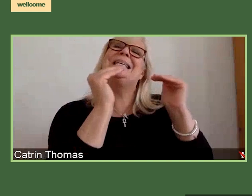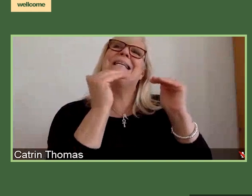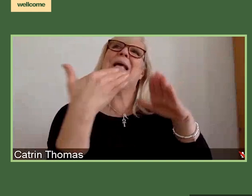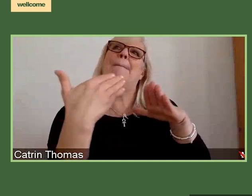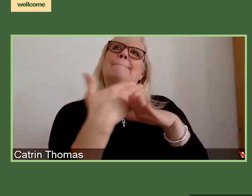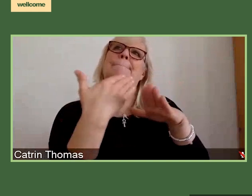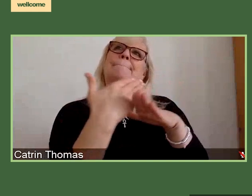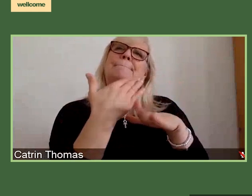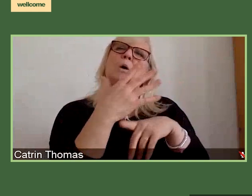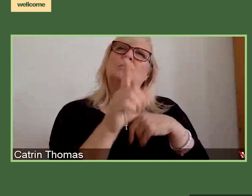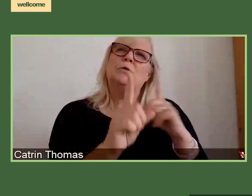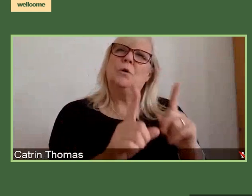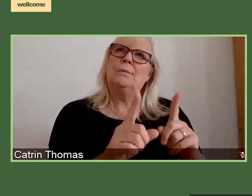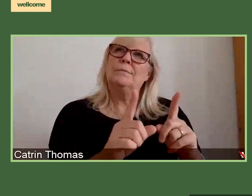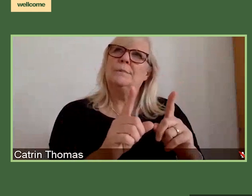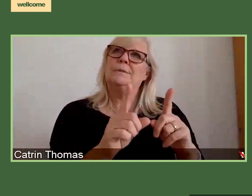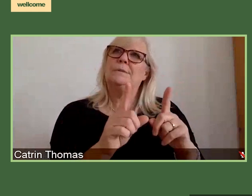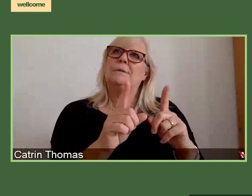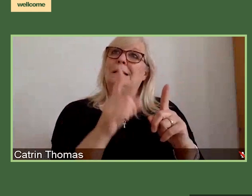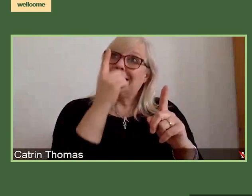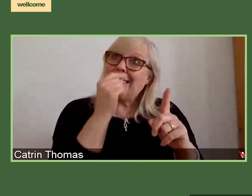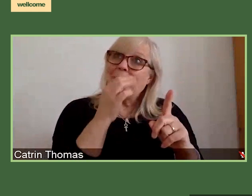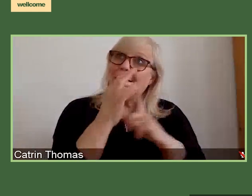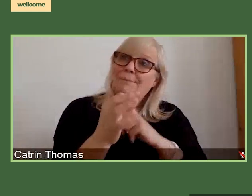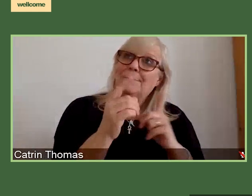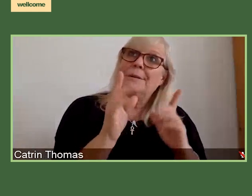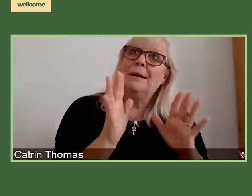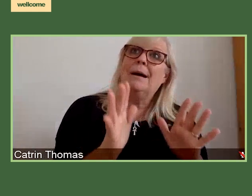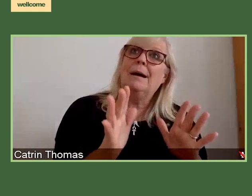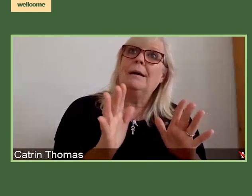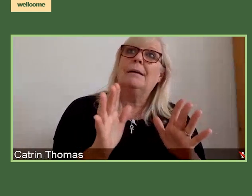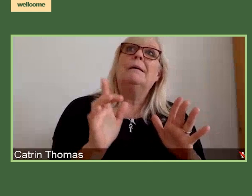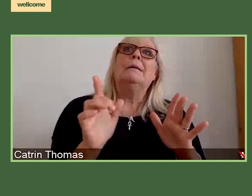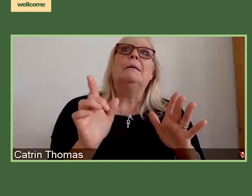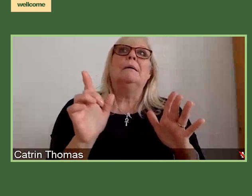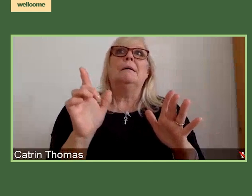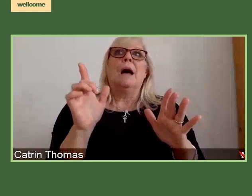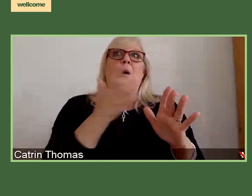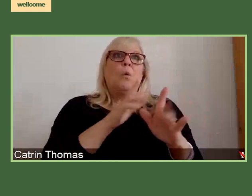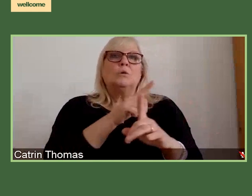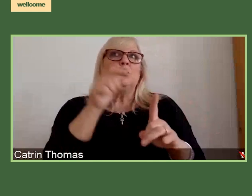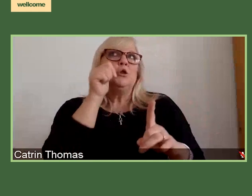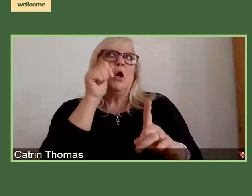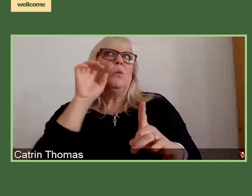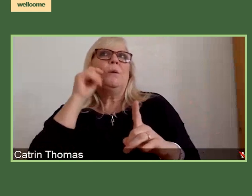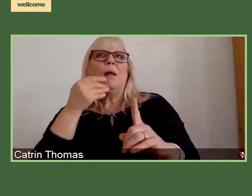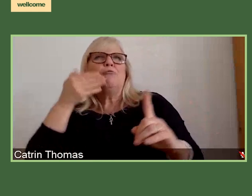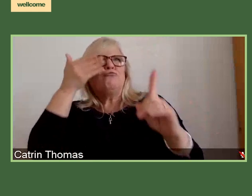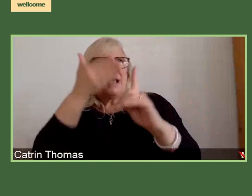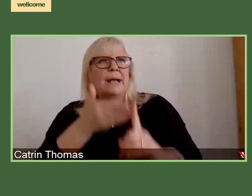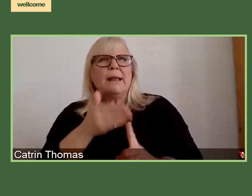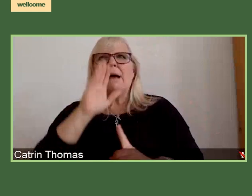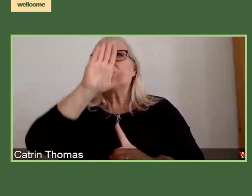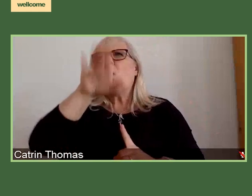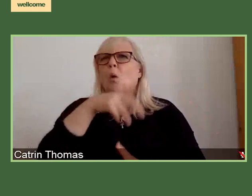want to do is to make sure that we recognise all people who are having a significant contribution, not a